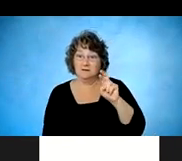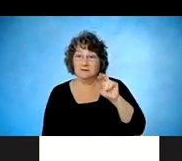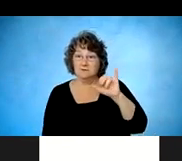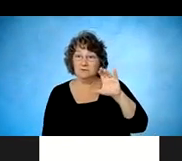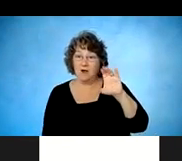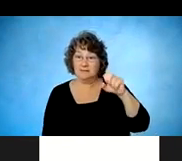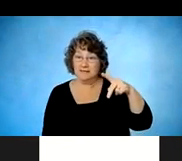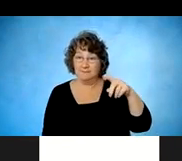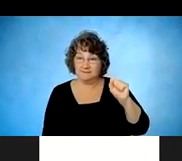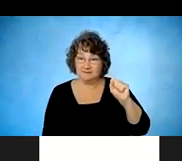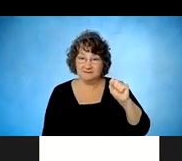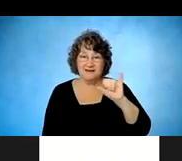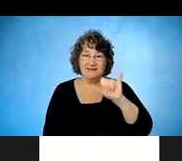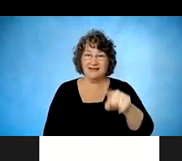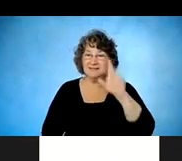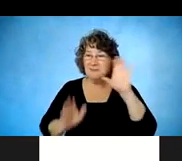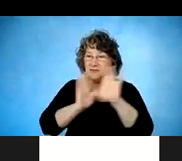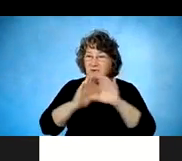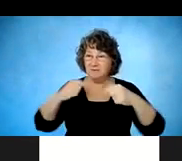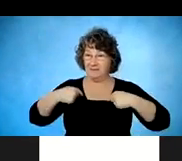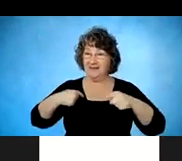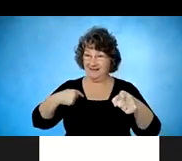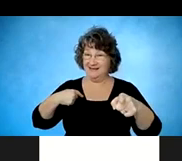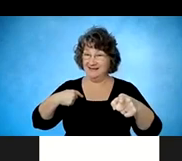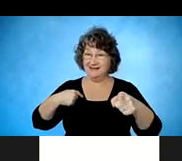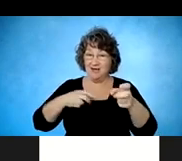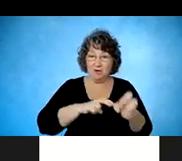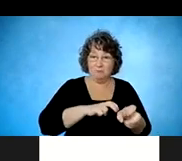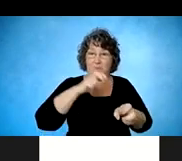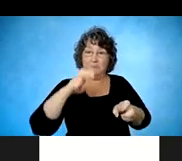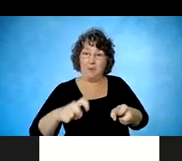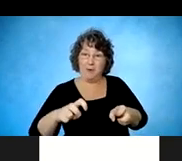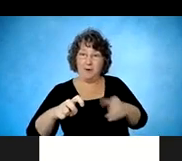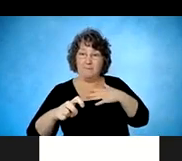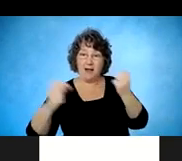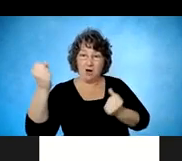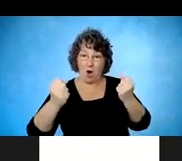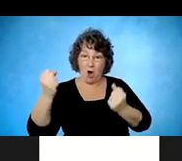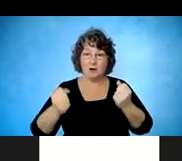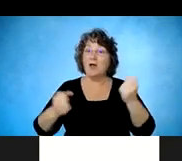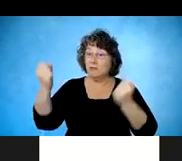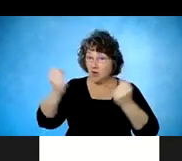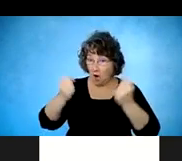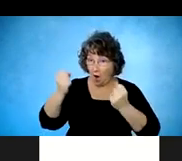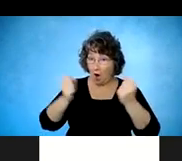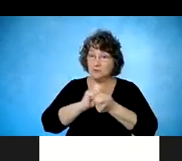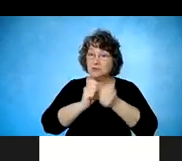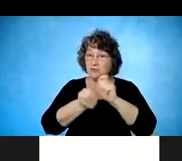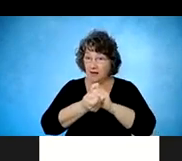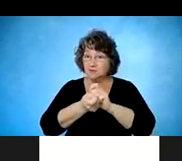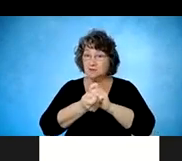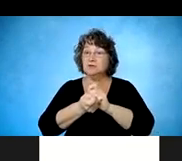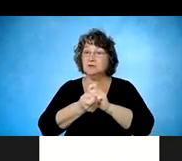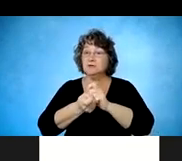transferring into my car. This car was modified thanks to vocational rehabilitation when I was returning